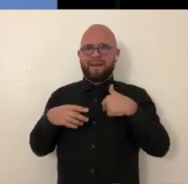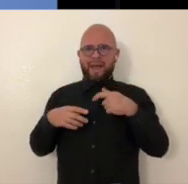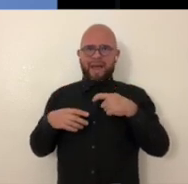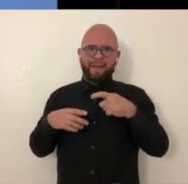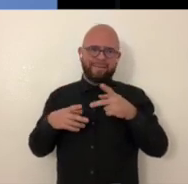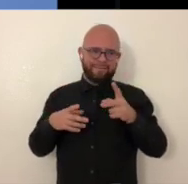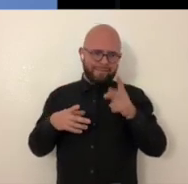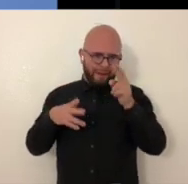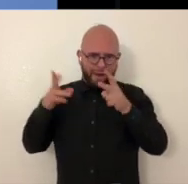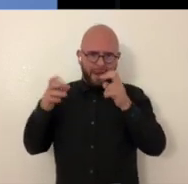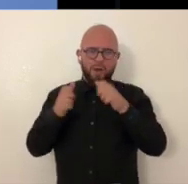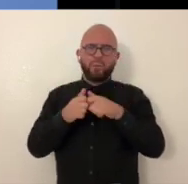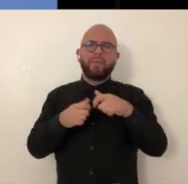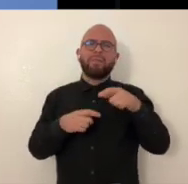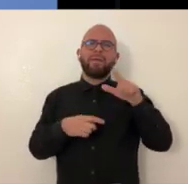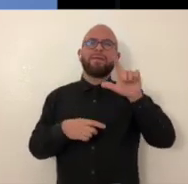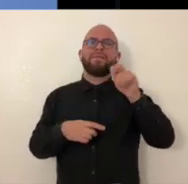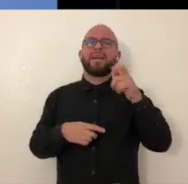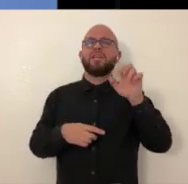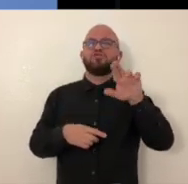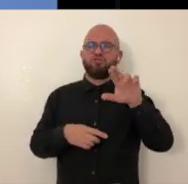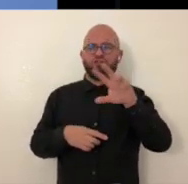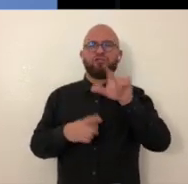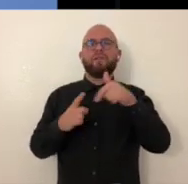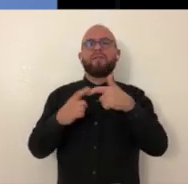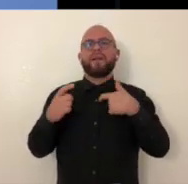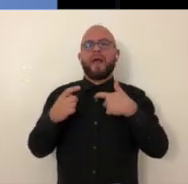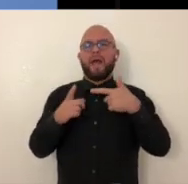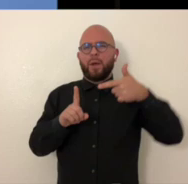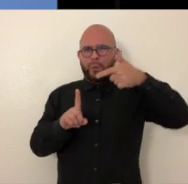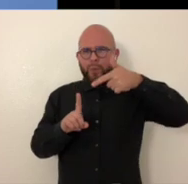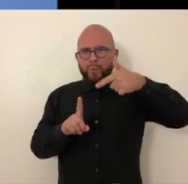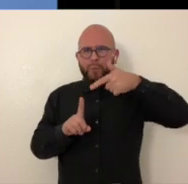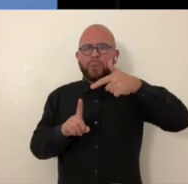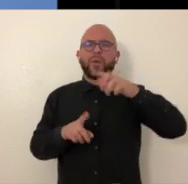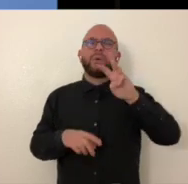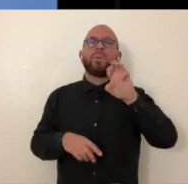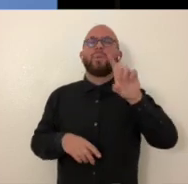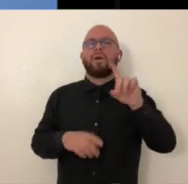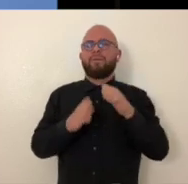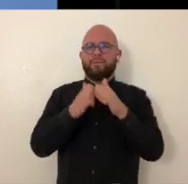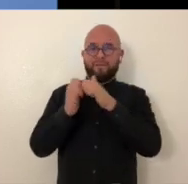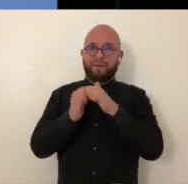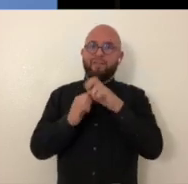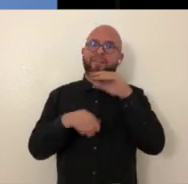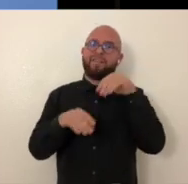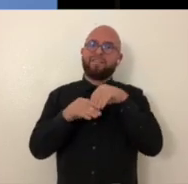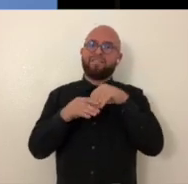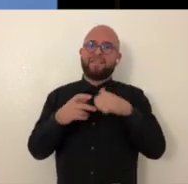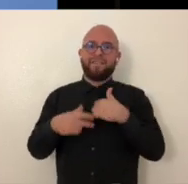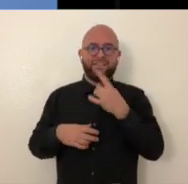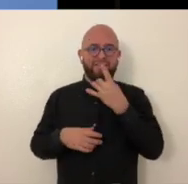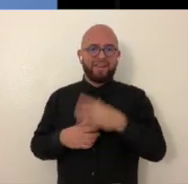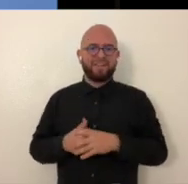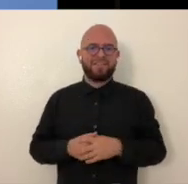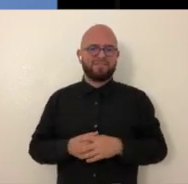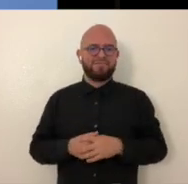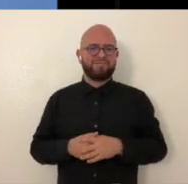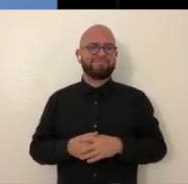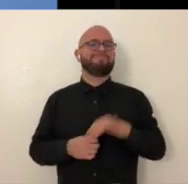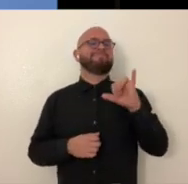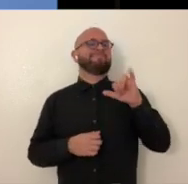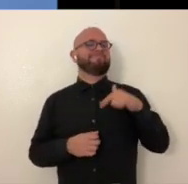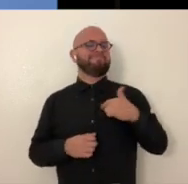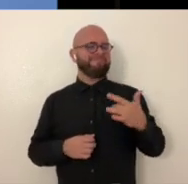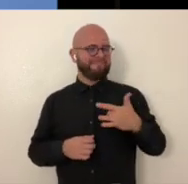I cut these pieces individually on the laser cutter and acrylic welded them together. And there's a light inside of it too.